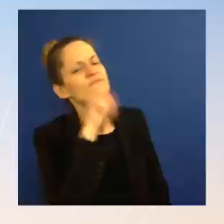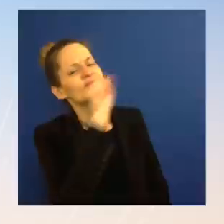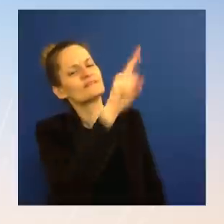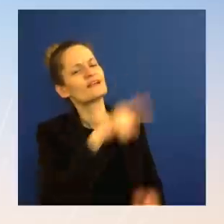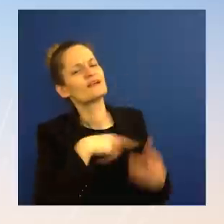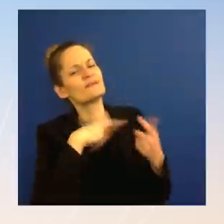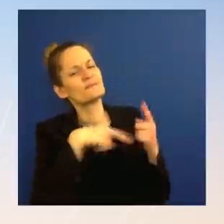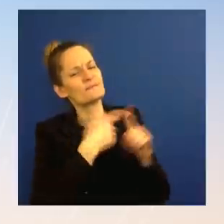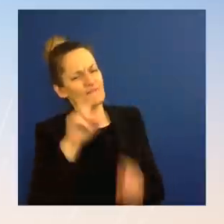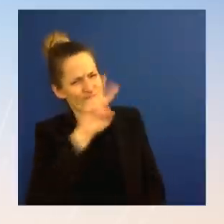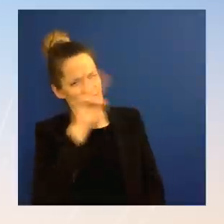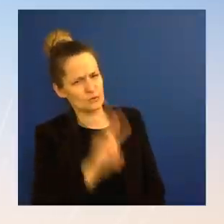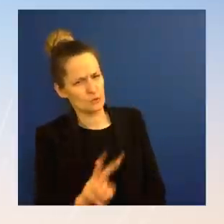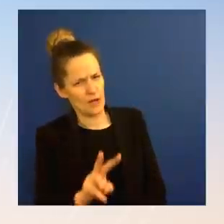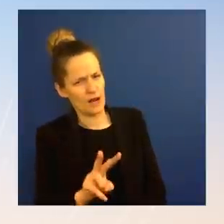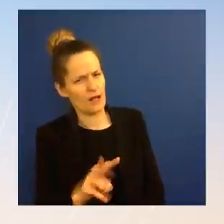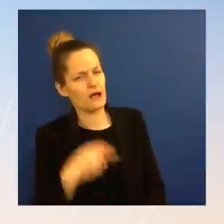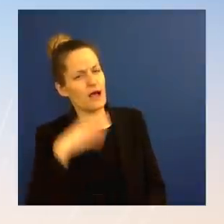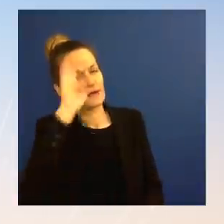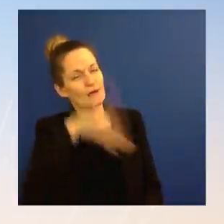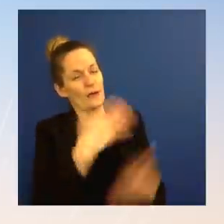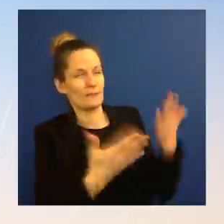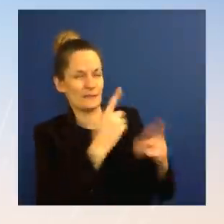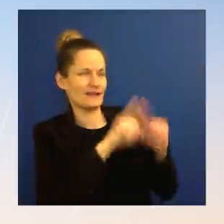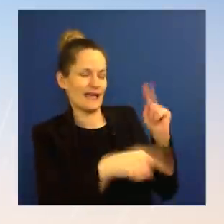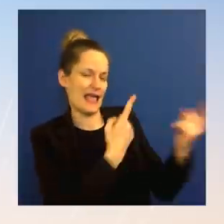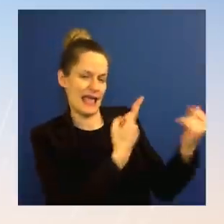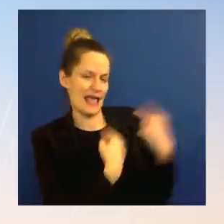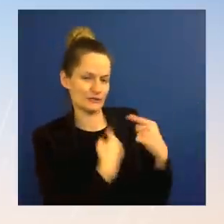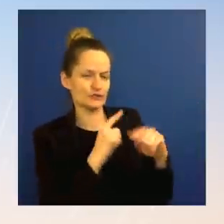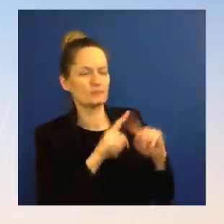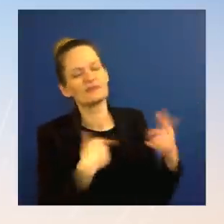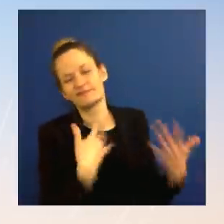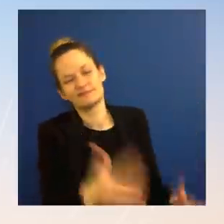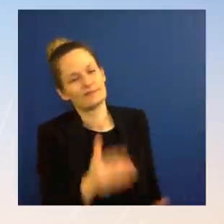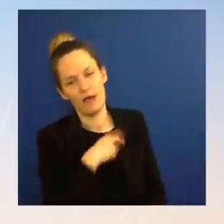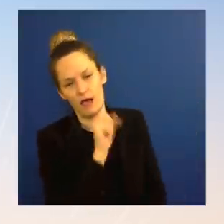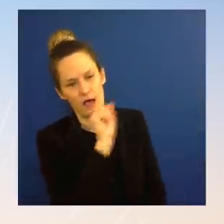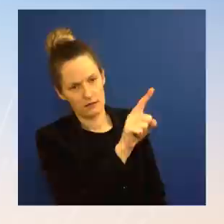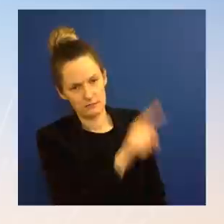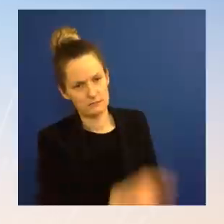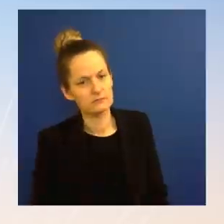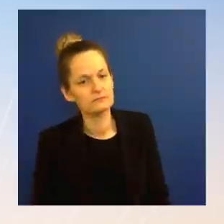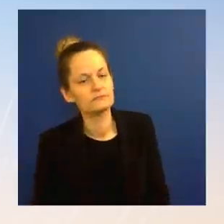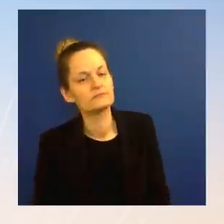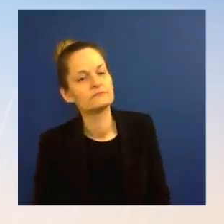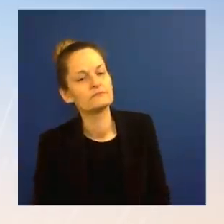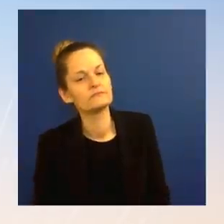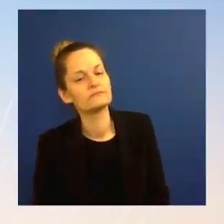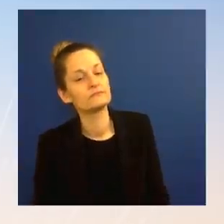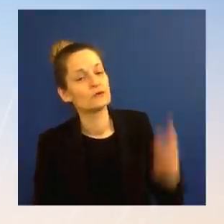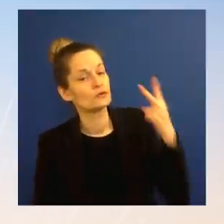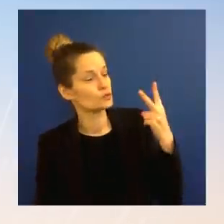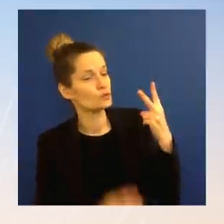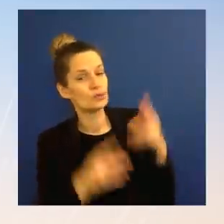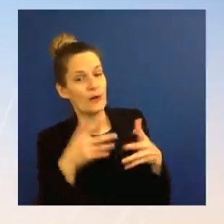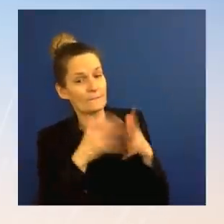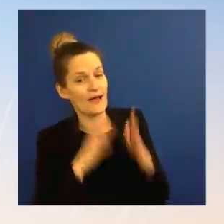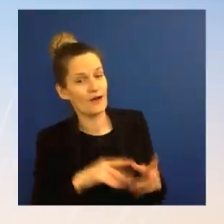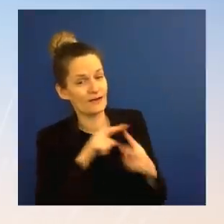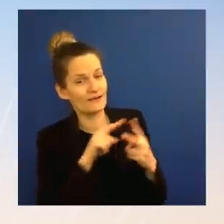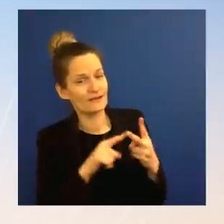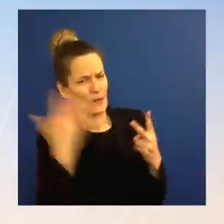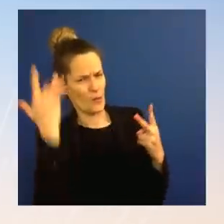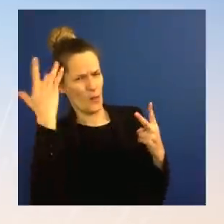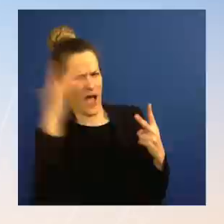The Press- So, Gustavo Cardenas and Jorge Alberto Fernandez, do we know why they were released? Ms. I don't have any more details on that I can